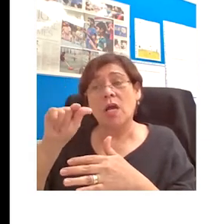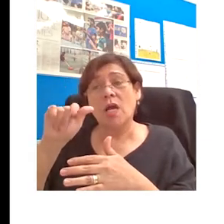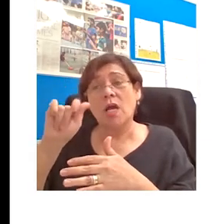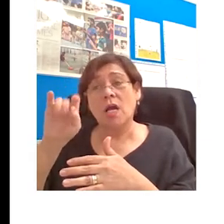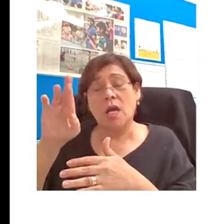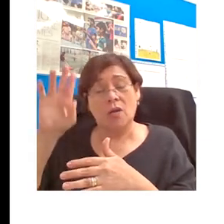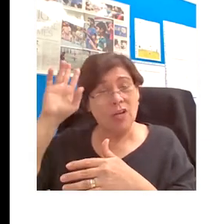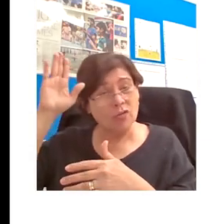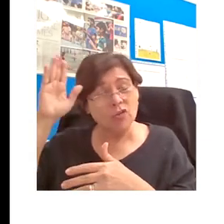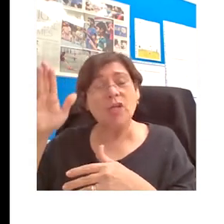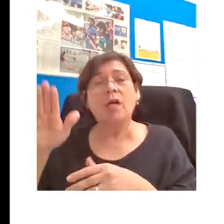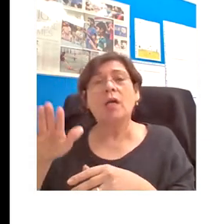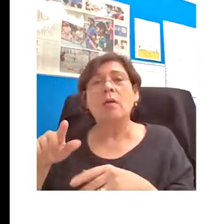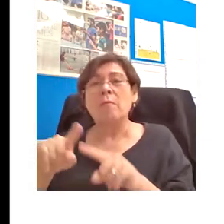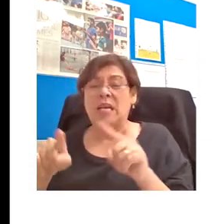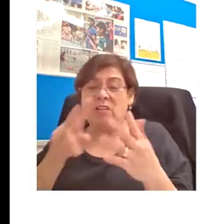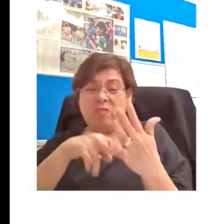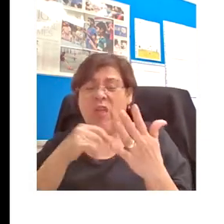appreciate.